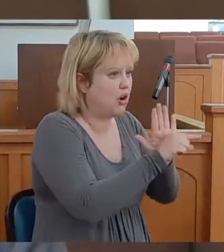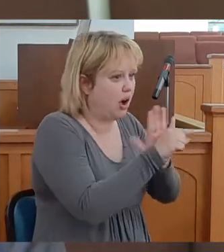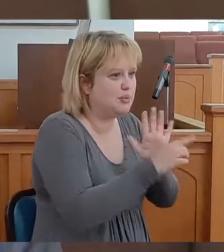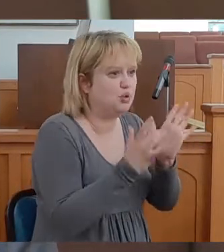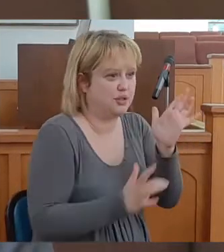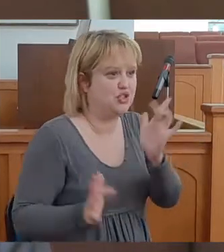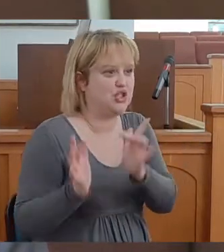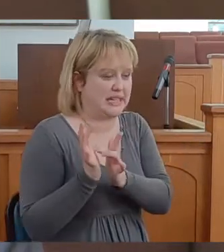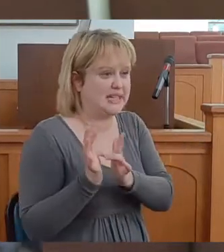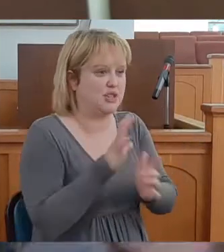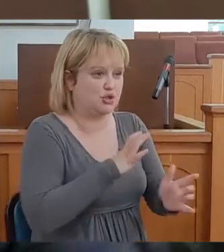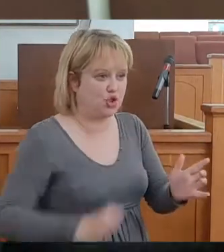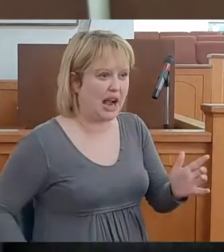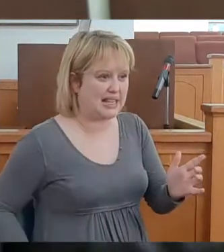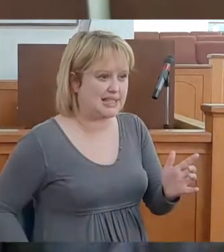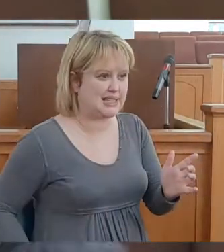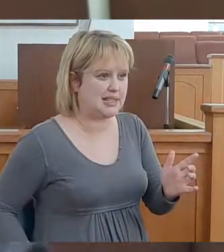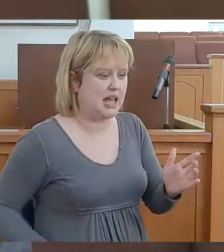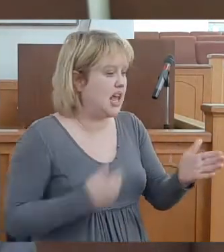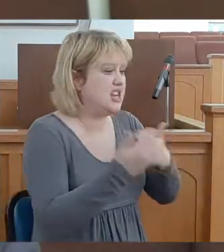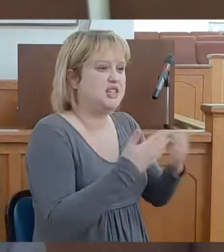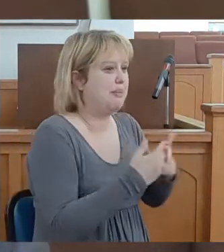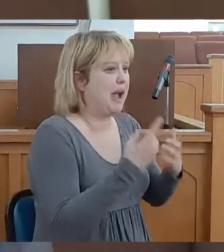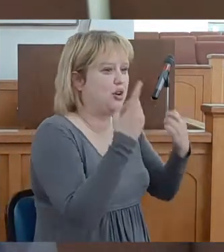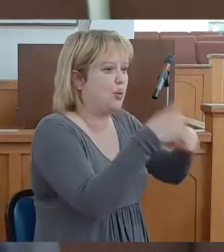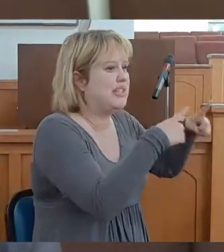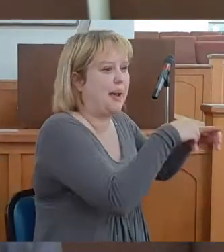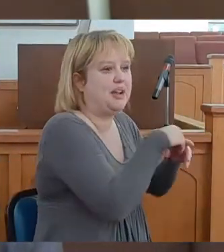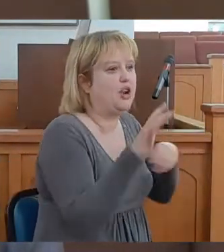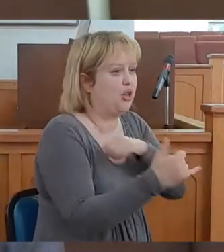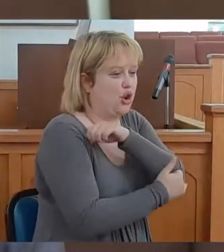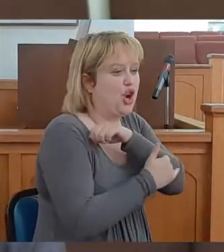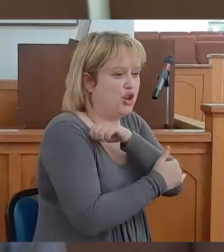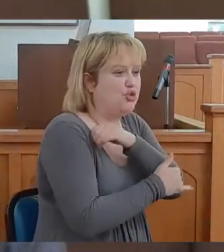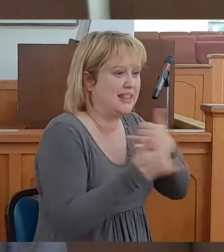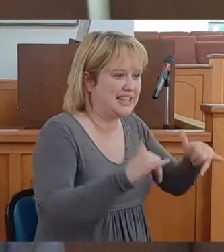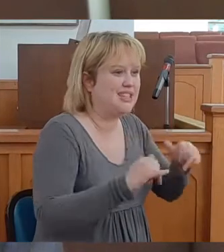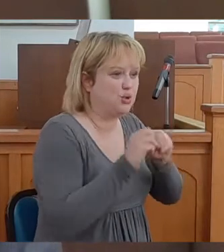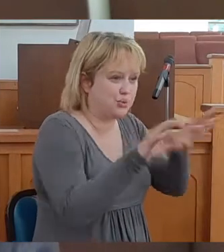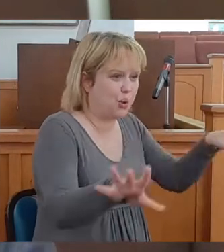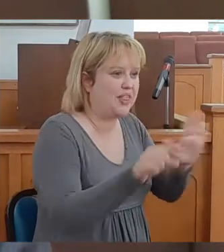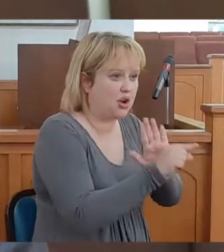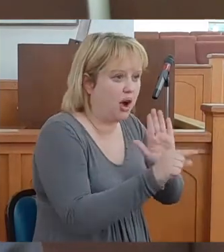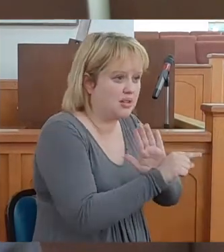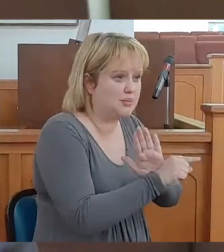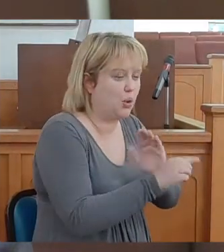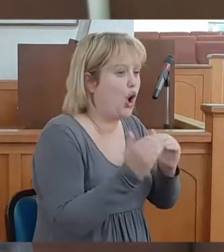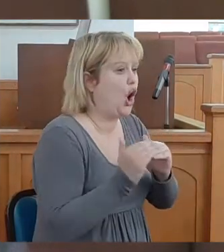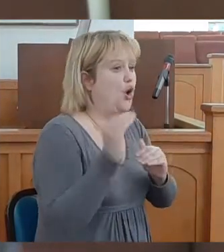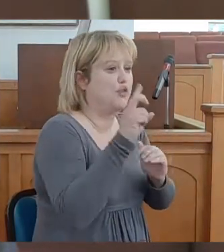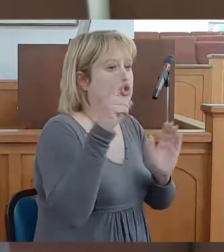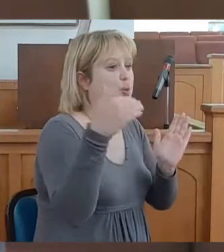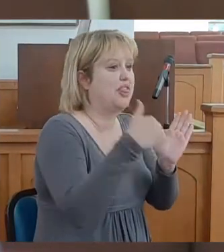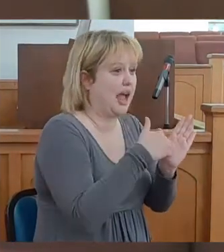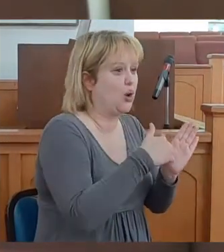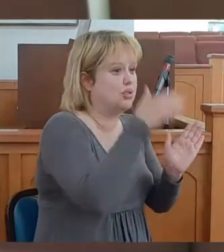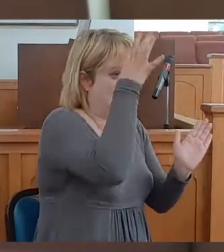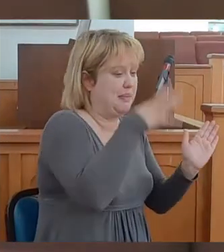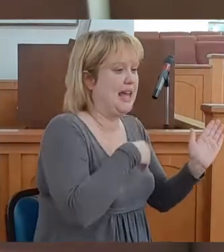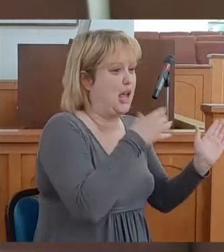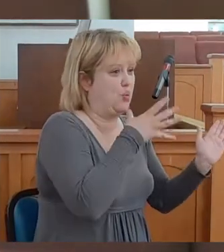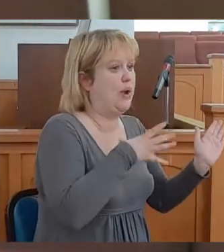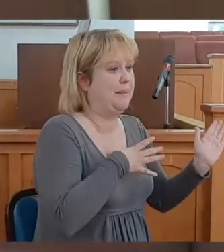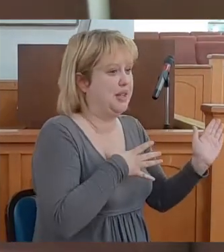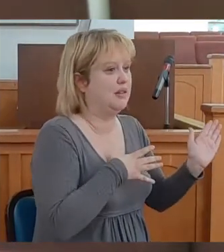of Jesus Christ in spite of everything that's going on. over 2,000 men and